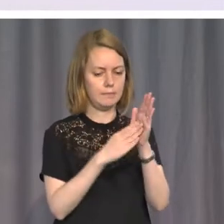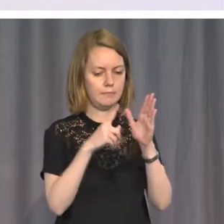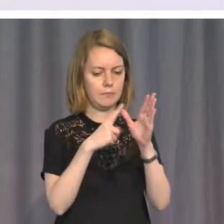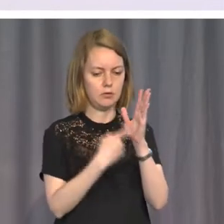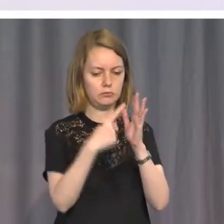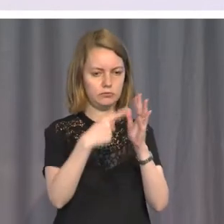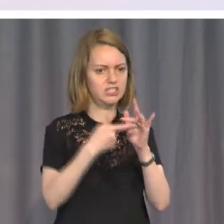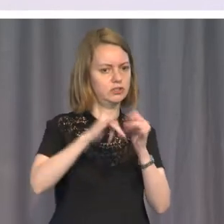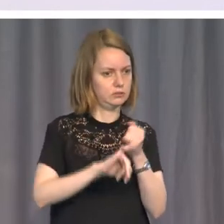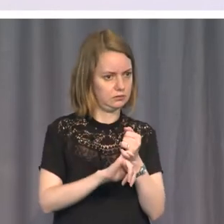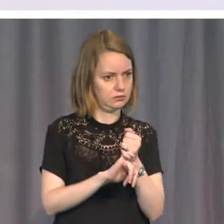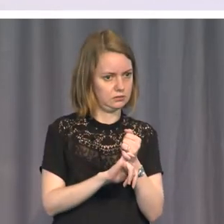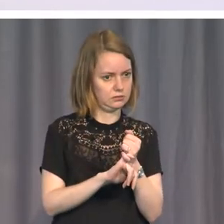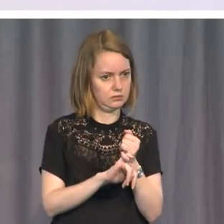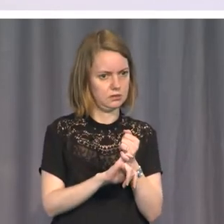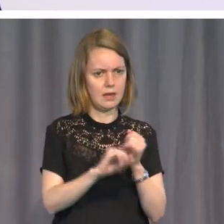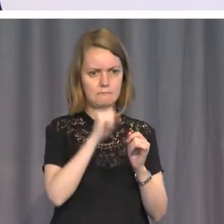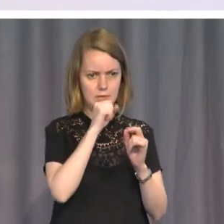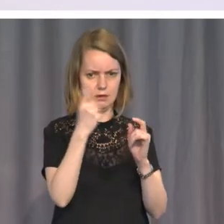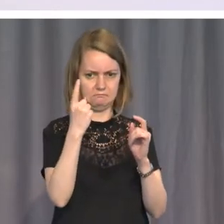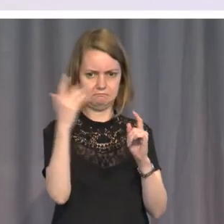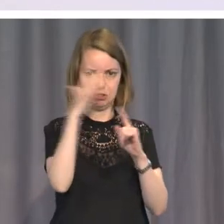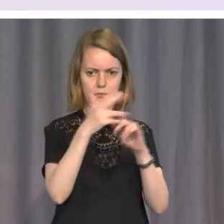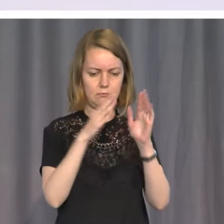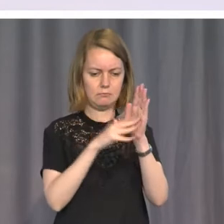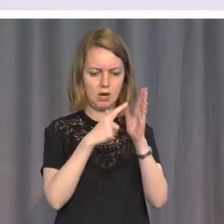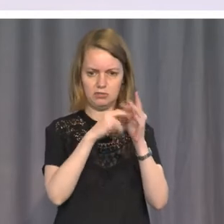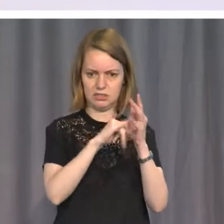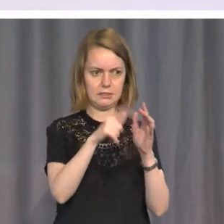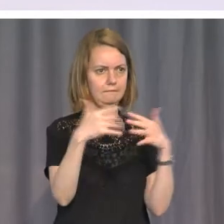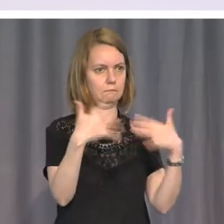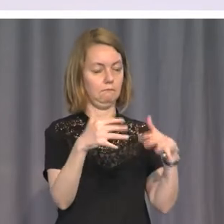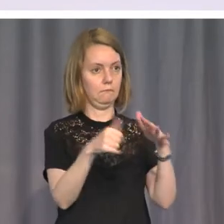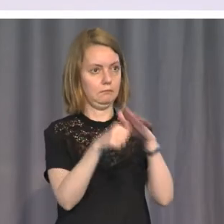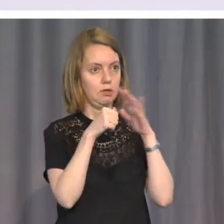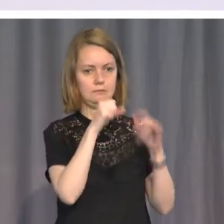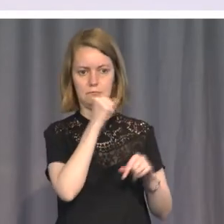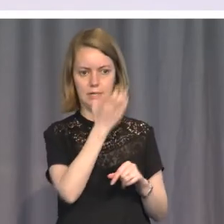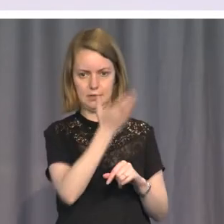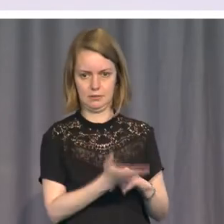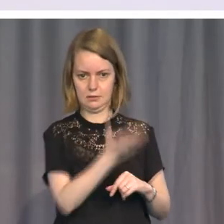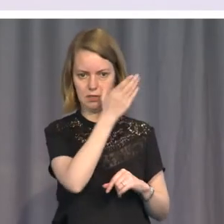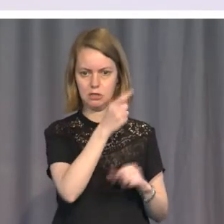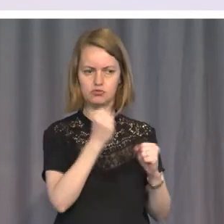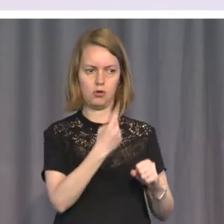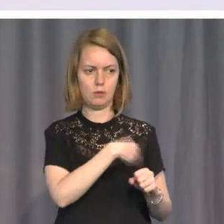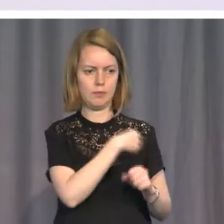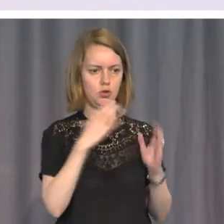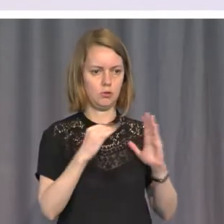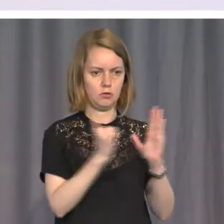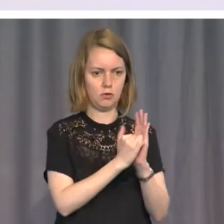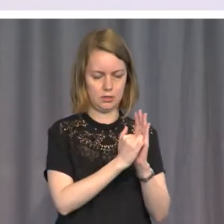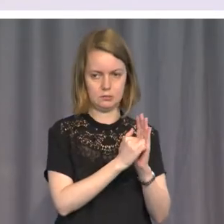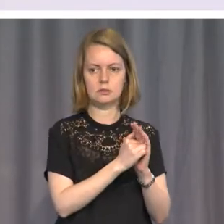is a remarkable man, the most impressive Commonwealth leader at the moment in his commitment to human rights, and by